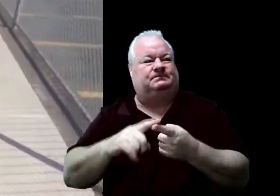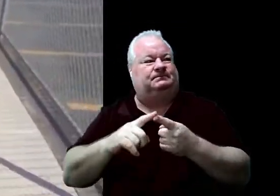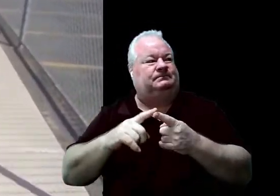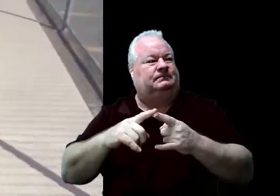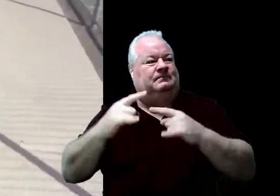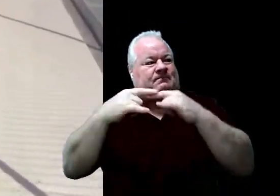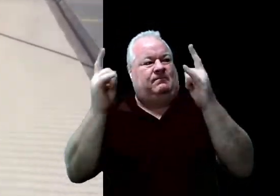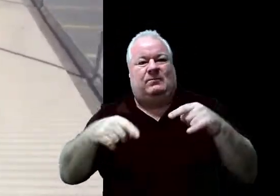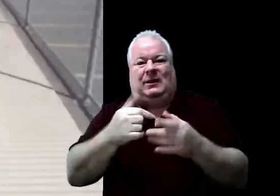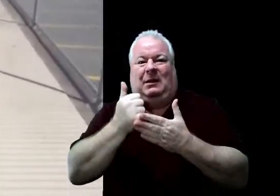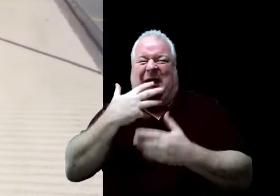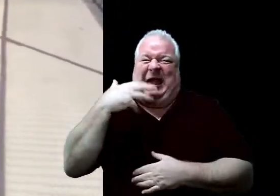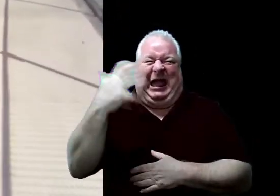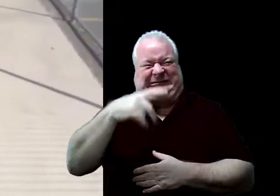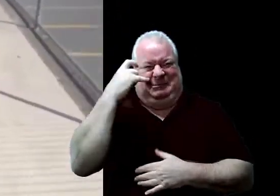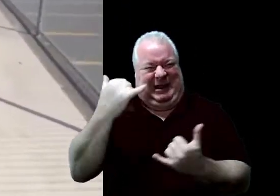days.